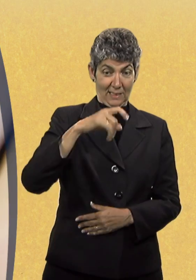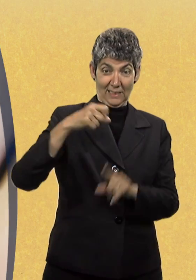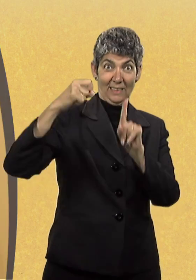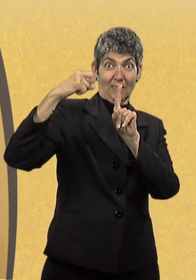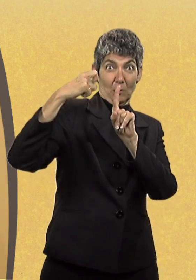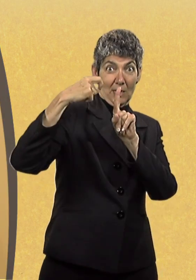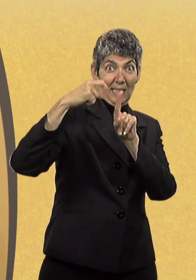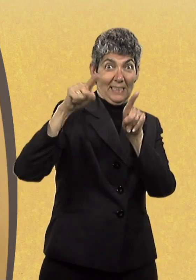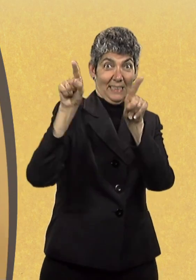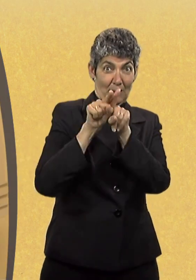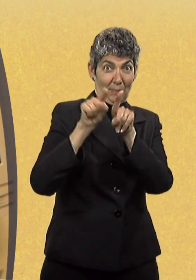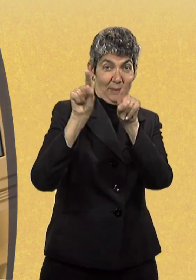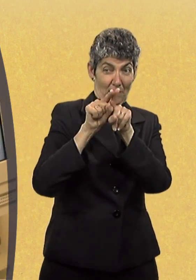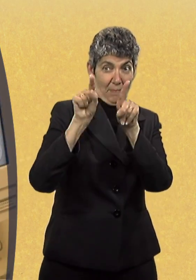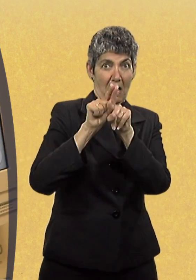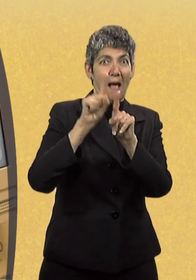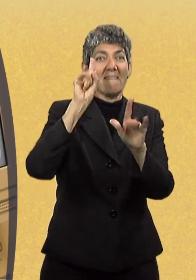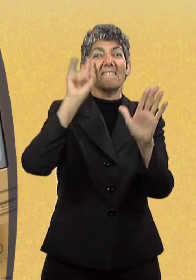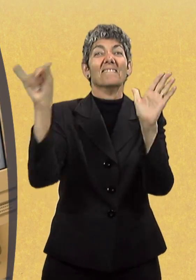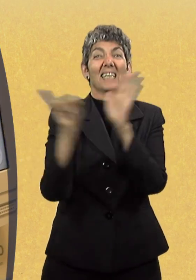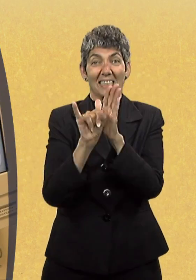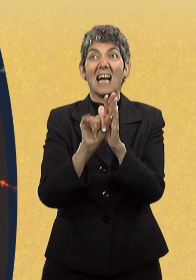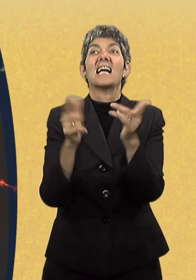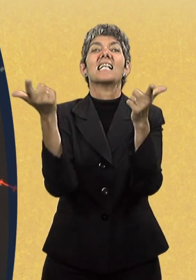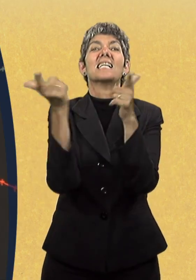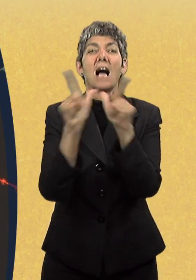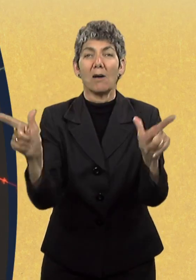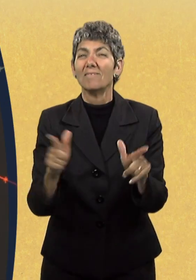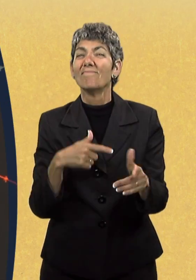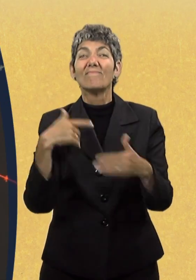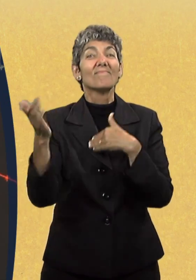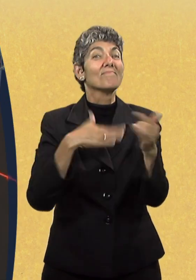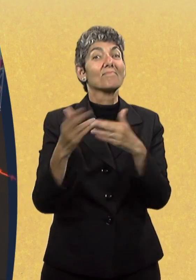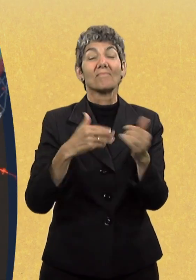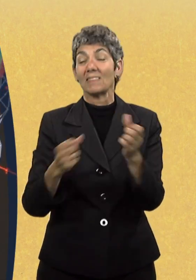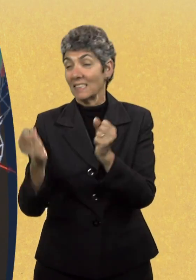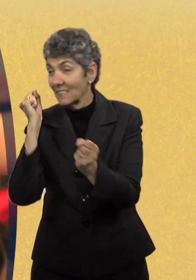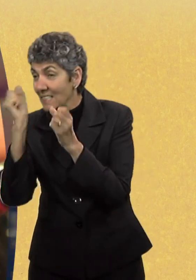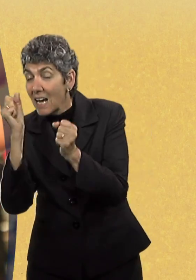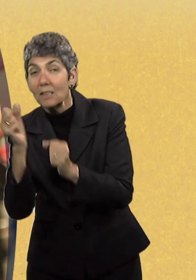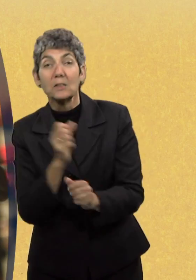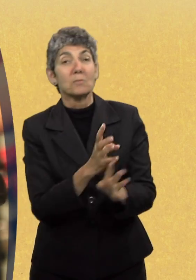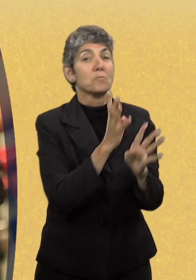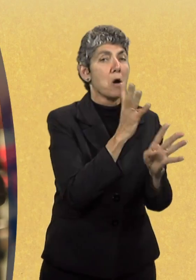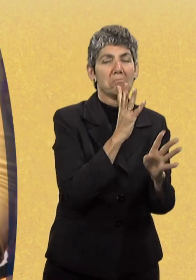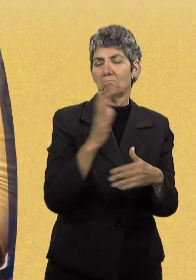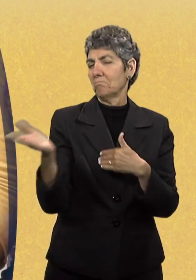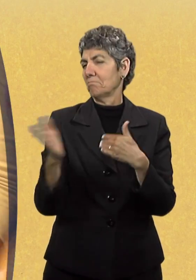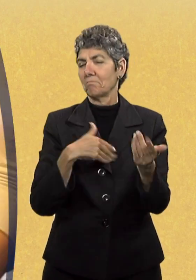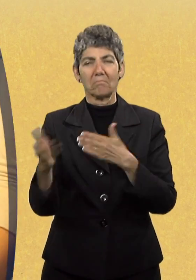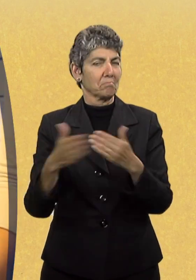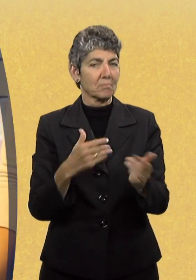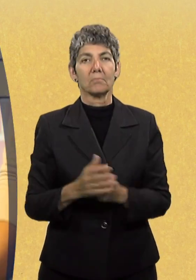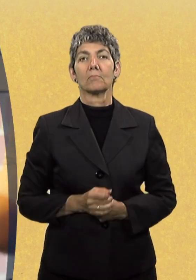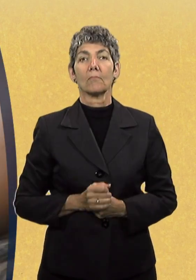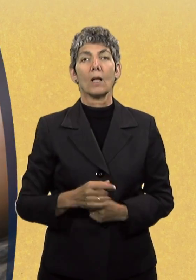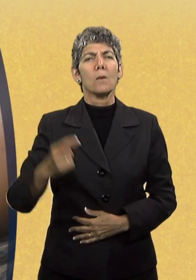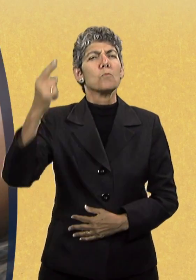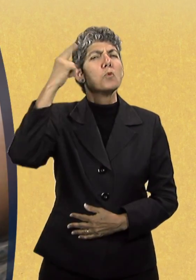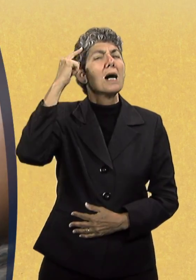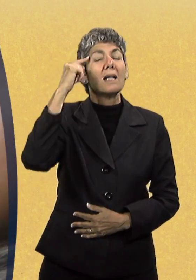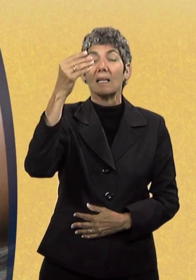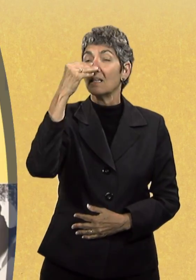into the hands or onto the tongue. The brain doesn't care what you give it. It will press out its